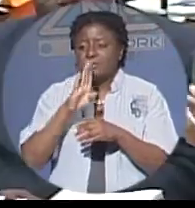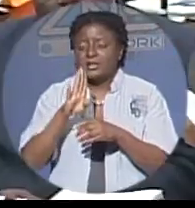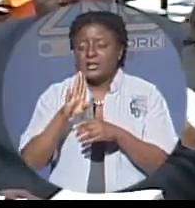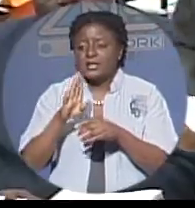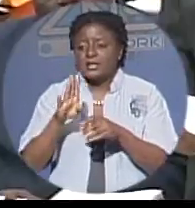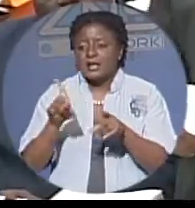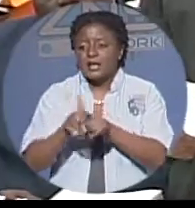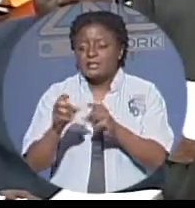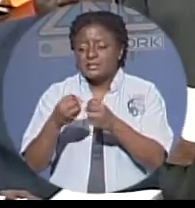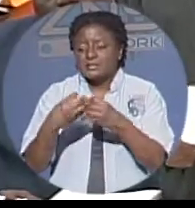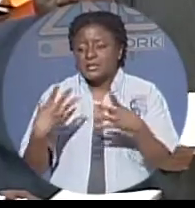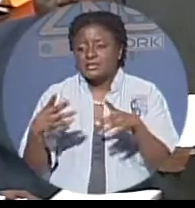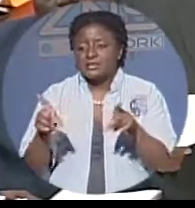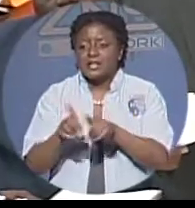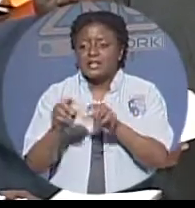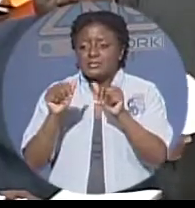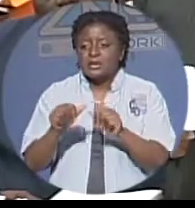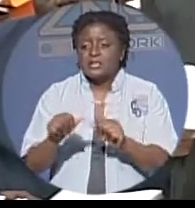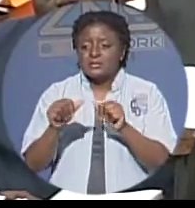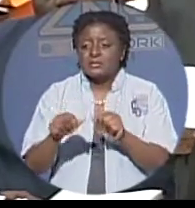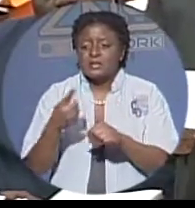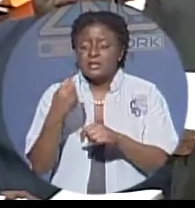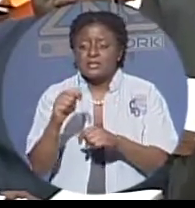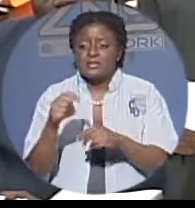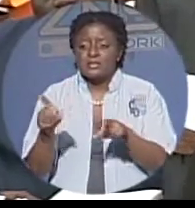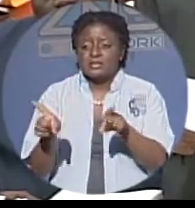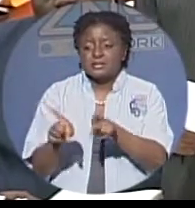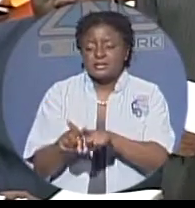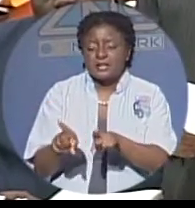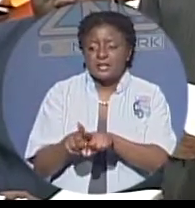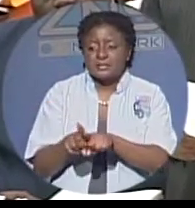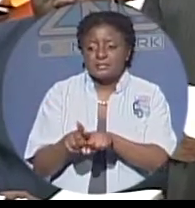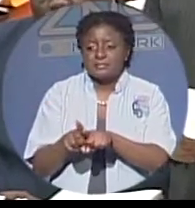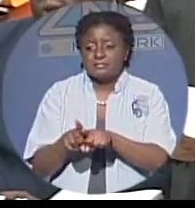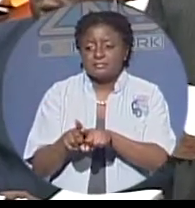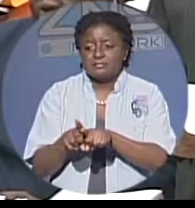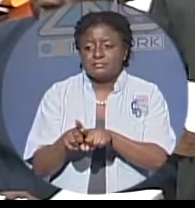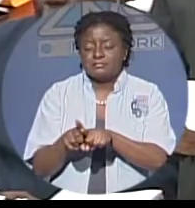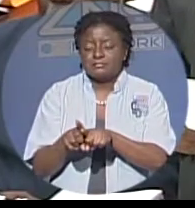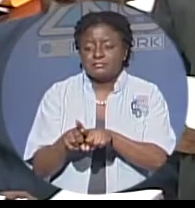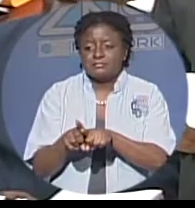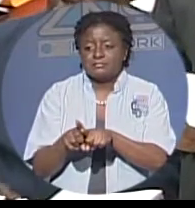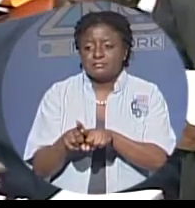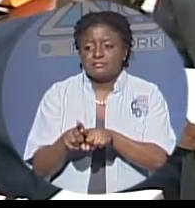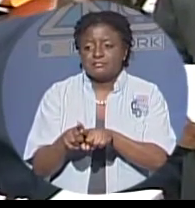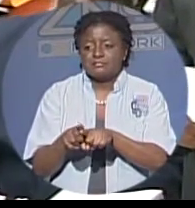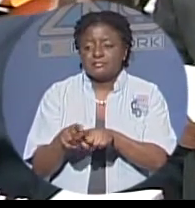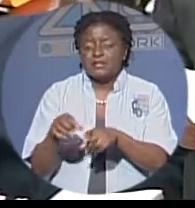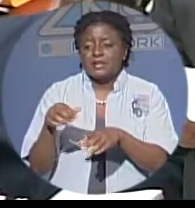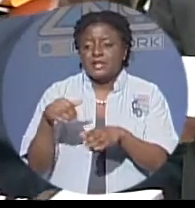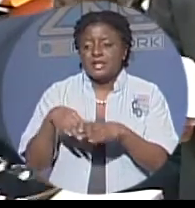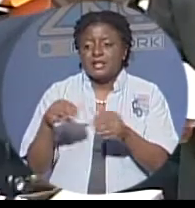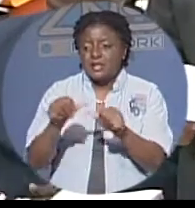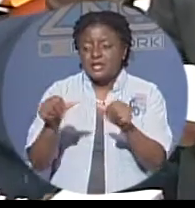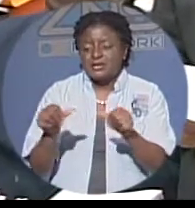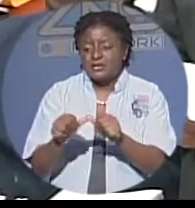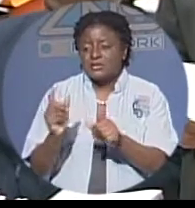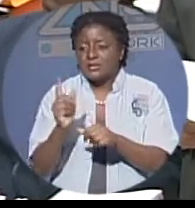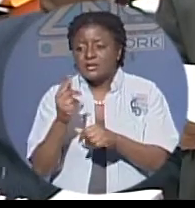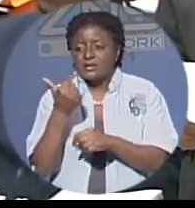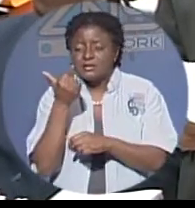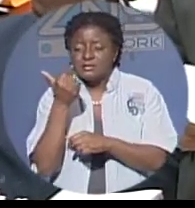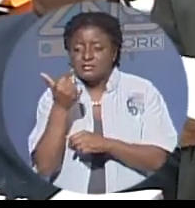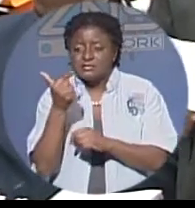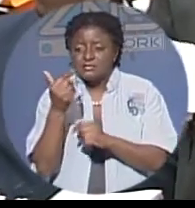special circumstances such as the needs of sparsely populated areas the family islands